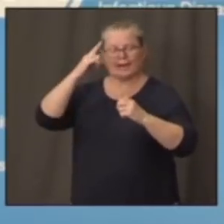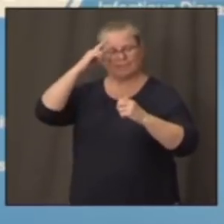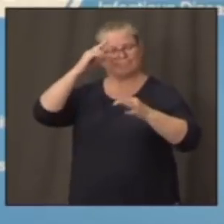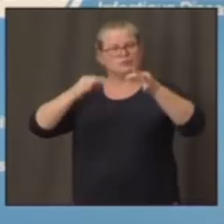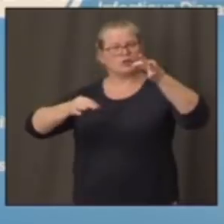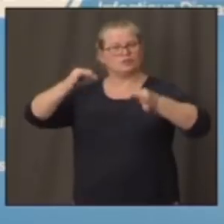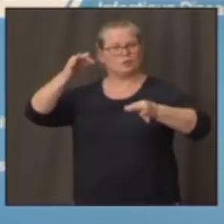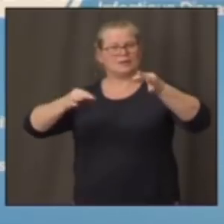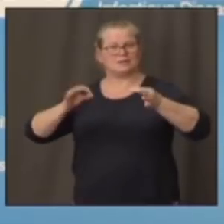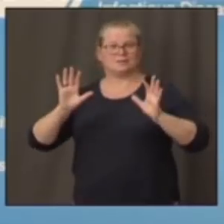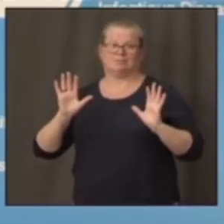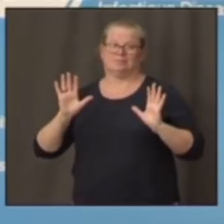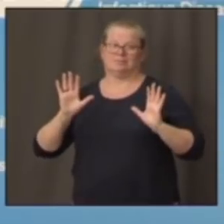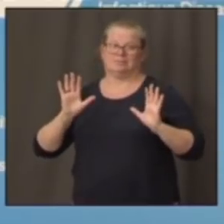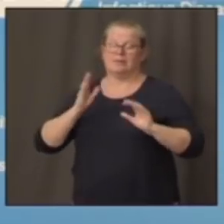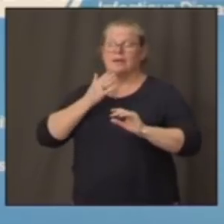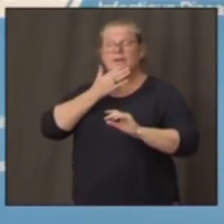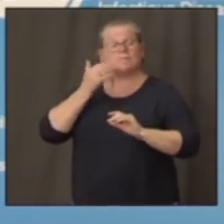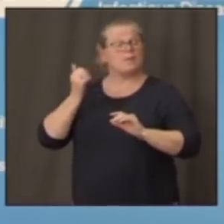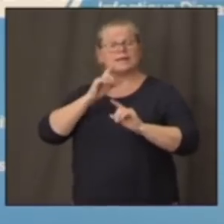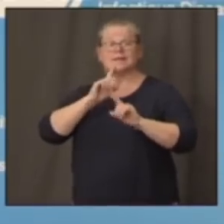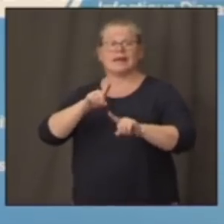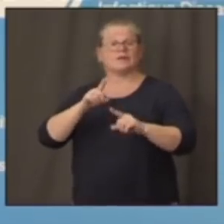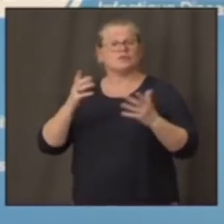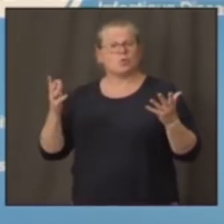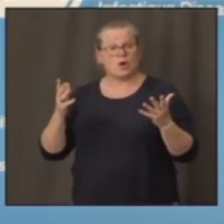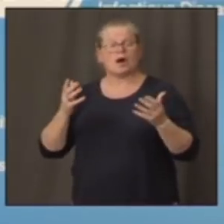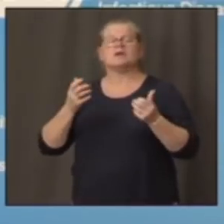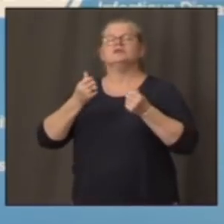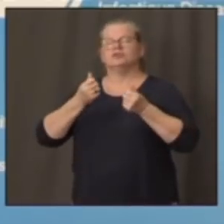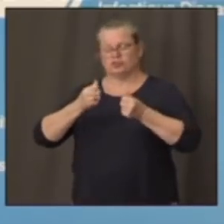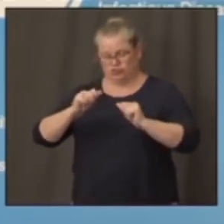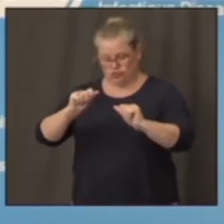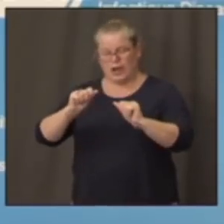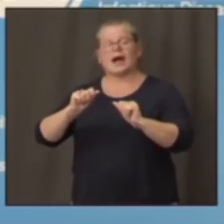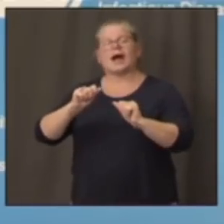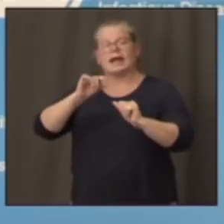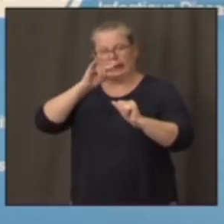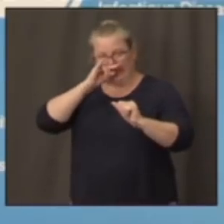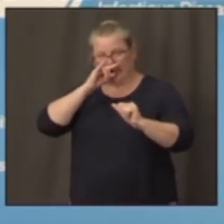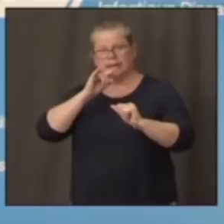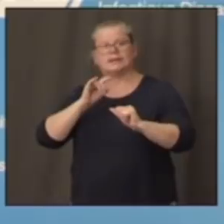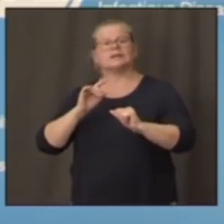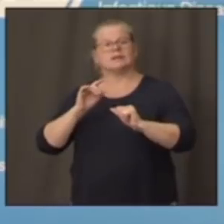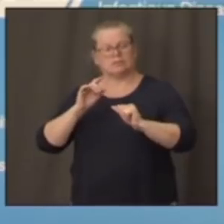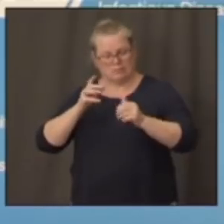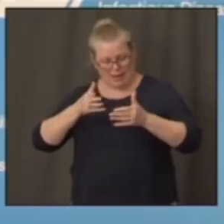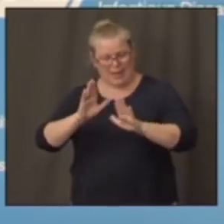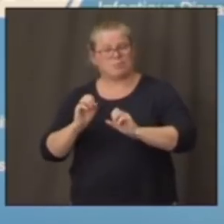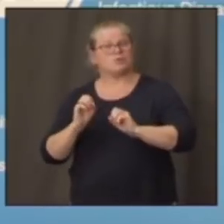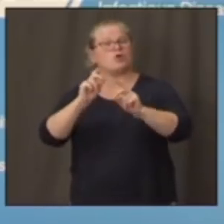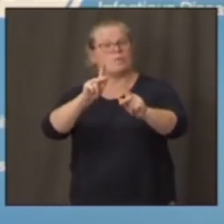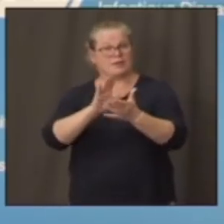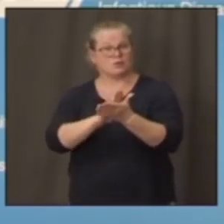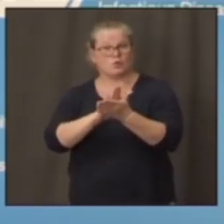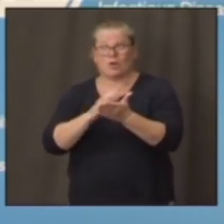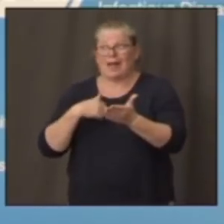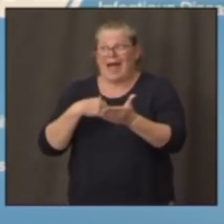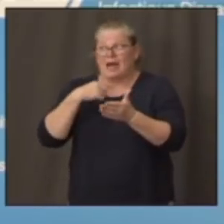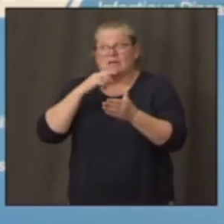be to try and get the kids in school for the reasons that I've mentioned a couple of times.